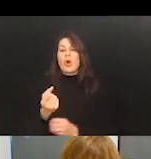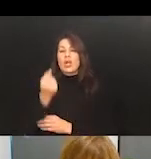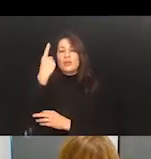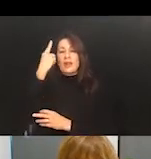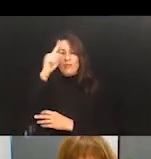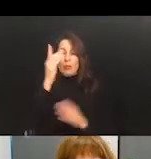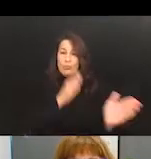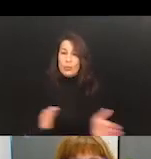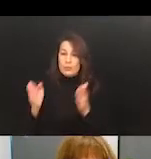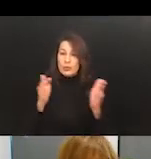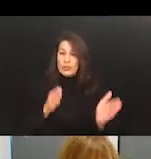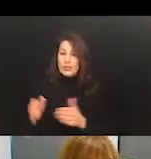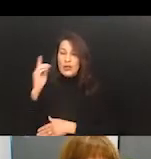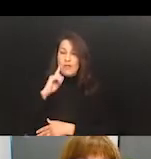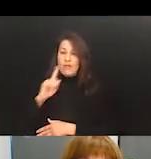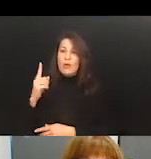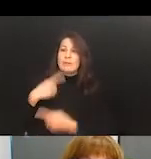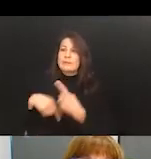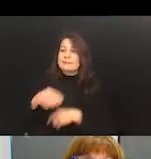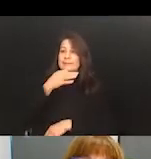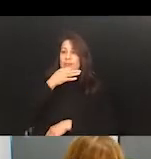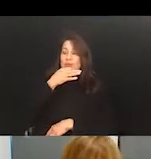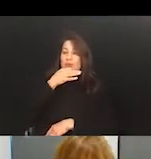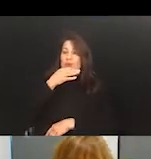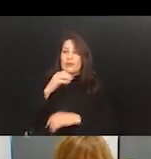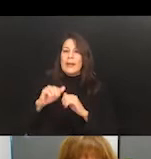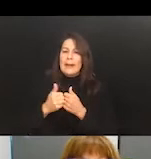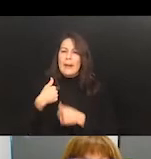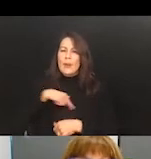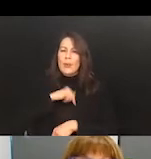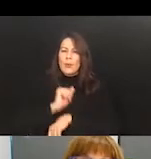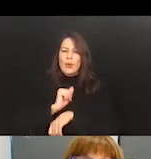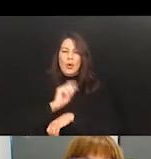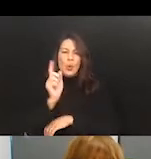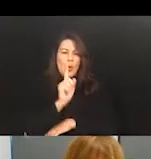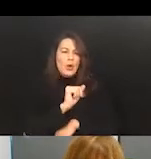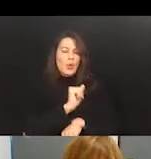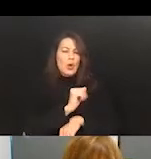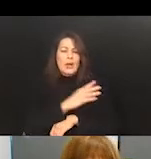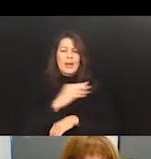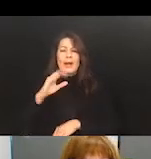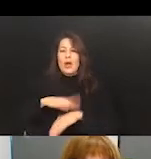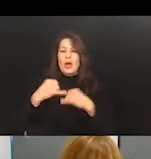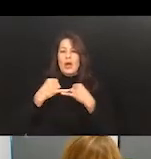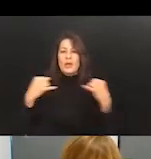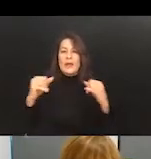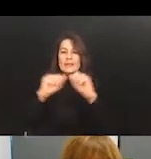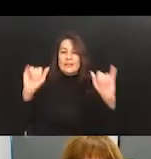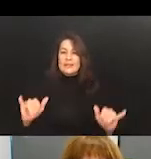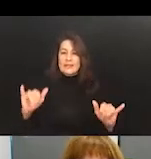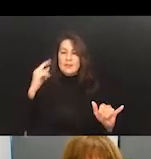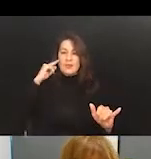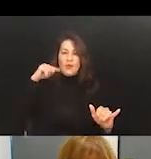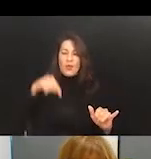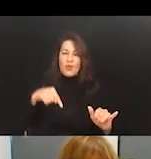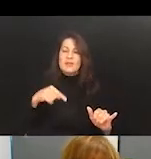for the upcoming shifts in how we work, where we work, and the online systems facilitating these processes for